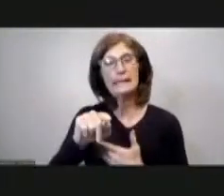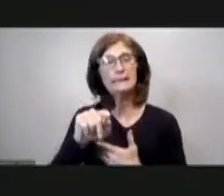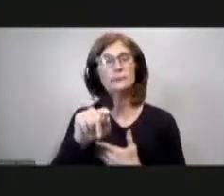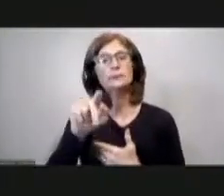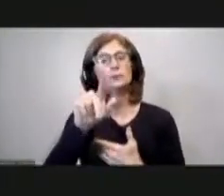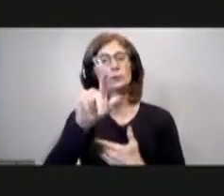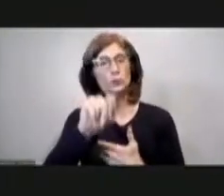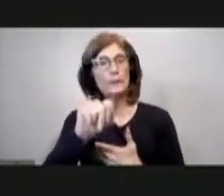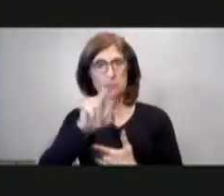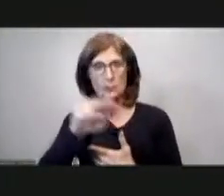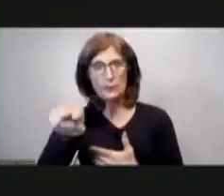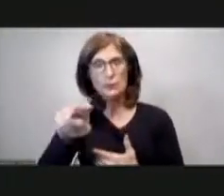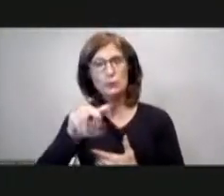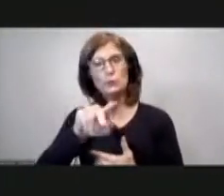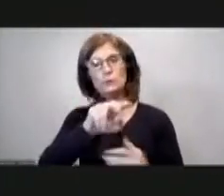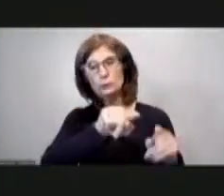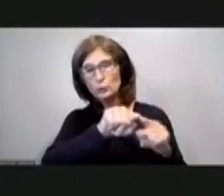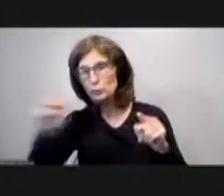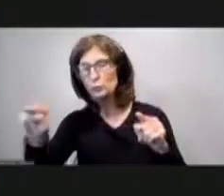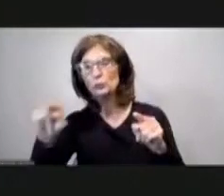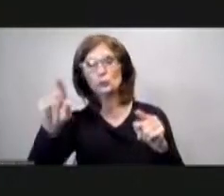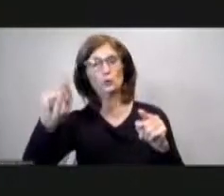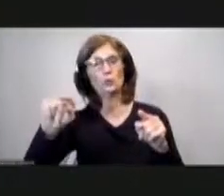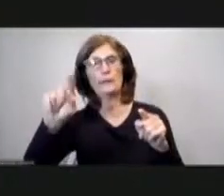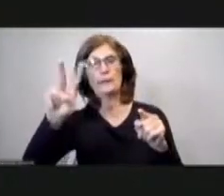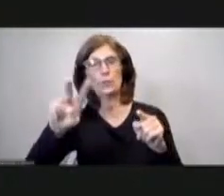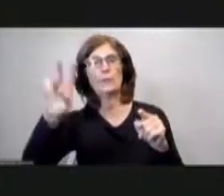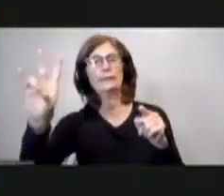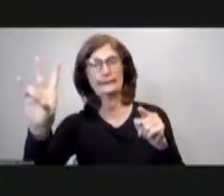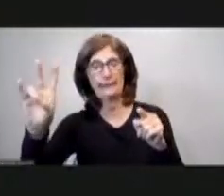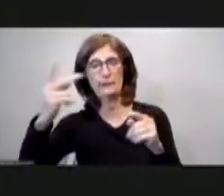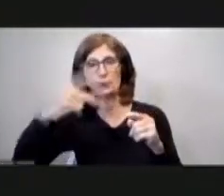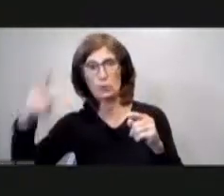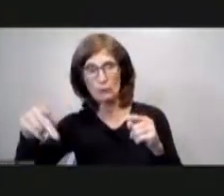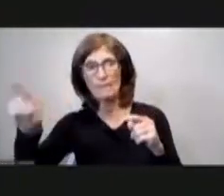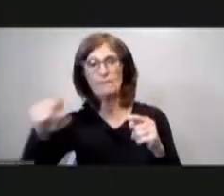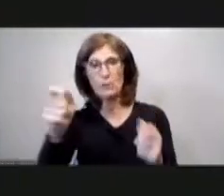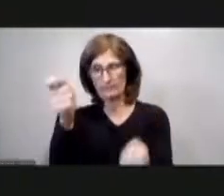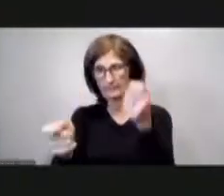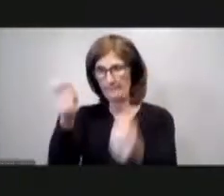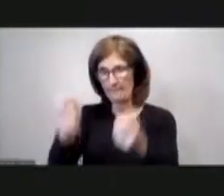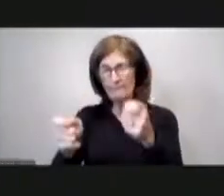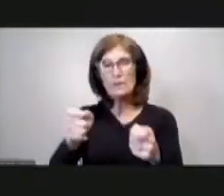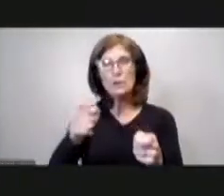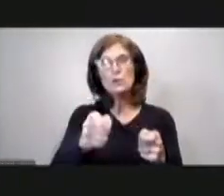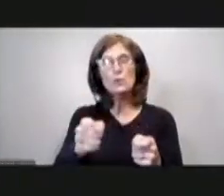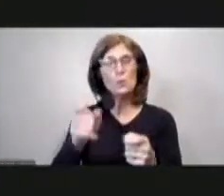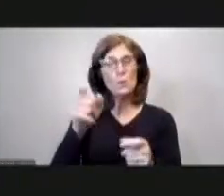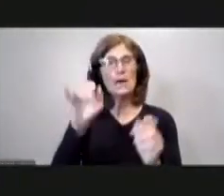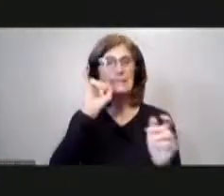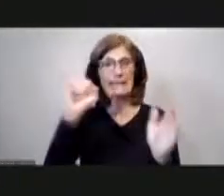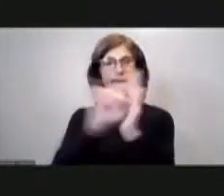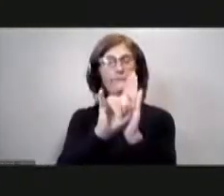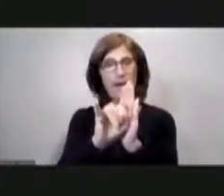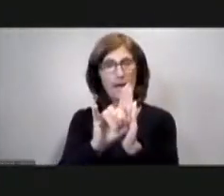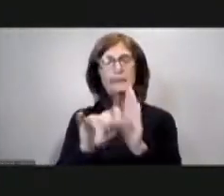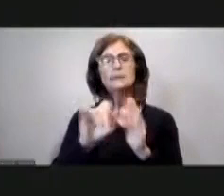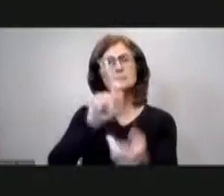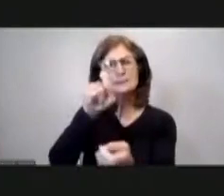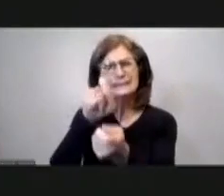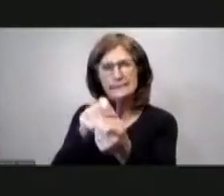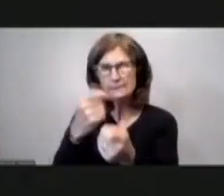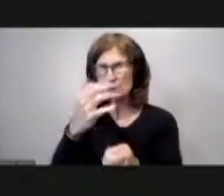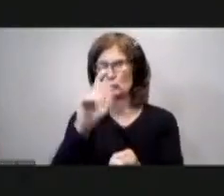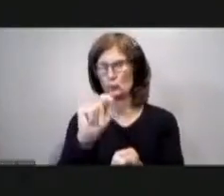2027 capital improvement program so as to identify specific public service grant projects in city council